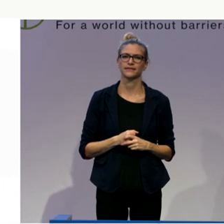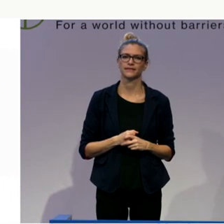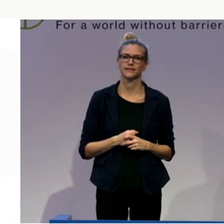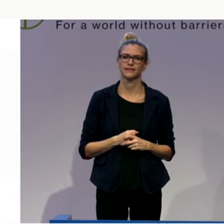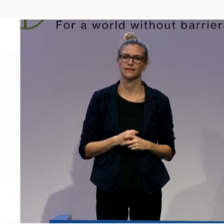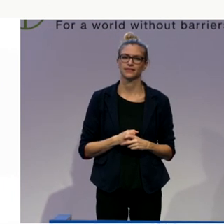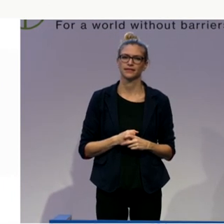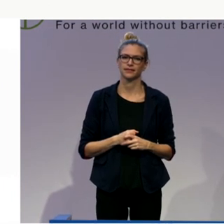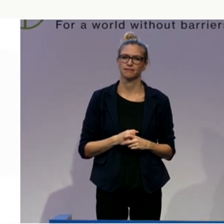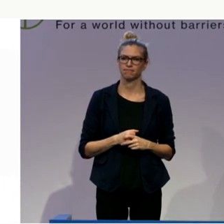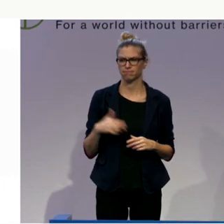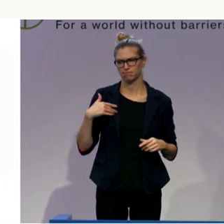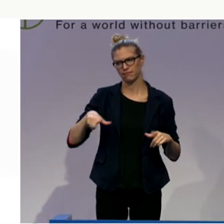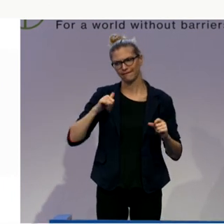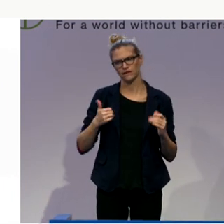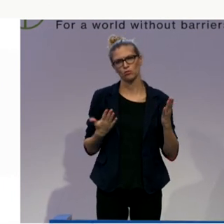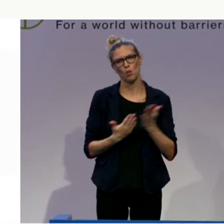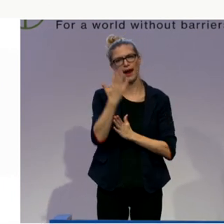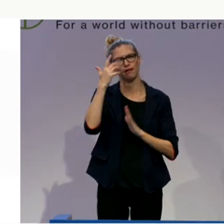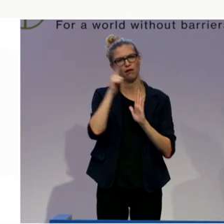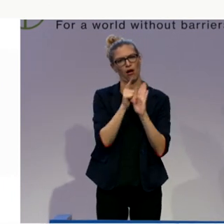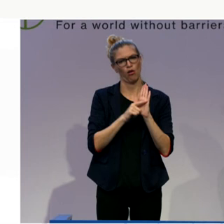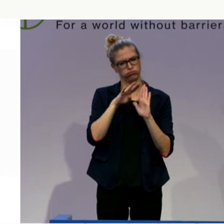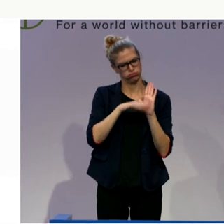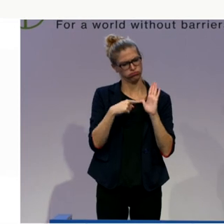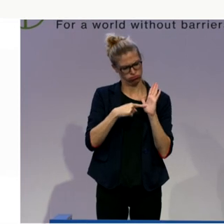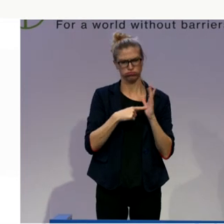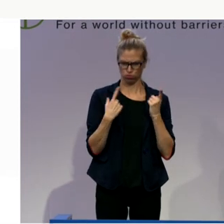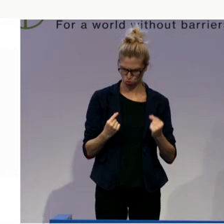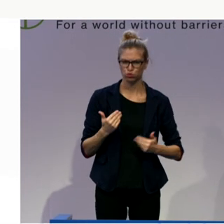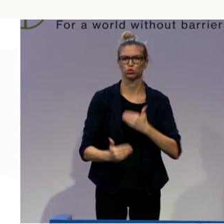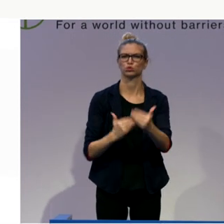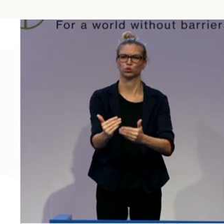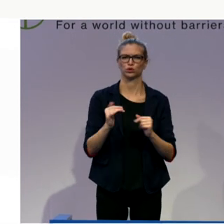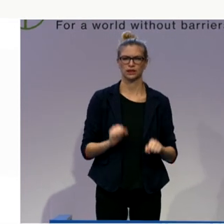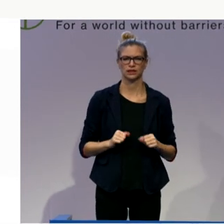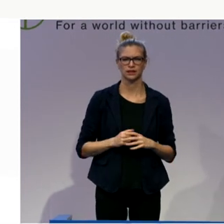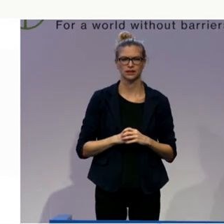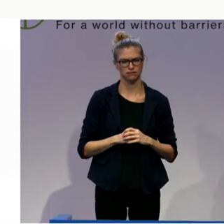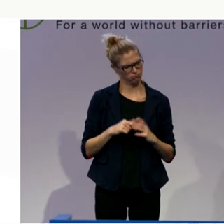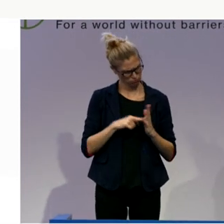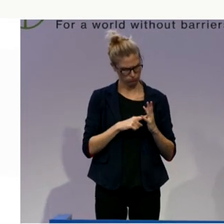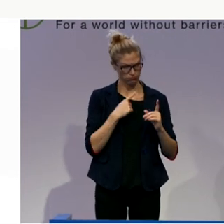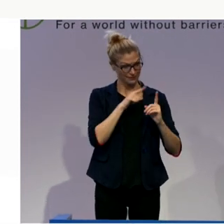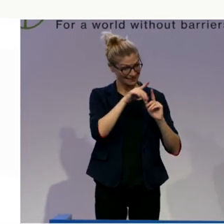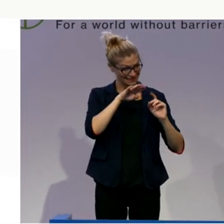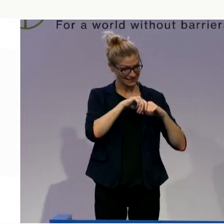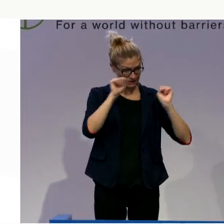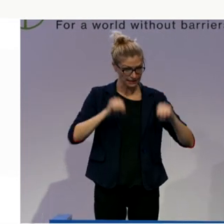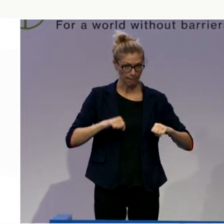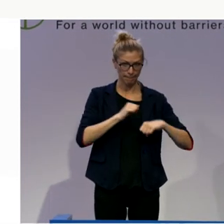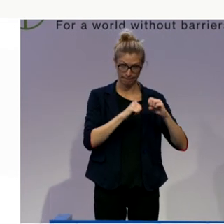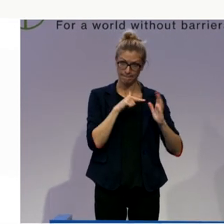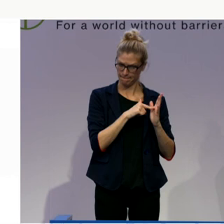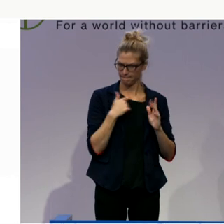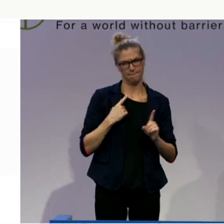to a concrete application of how you can implement such a system of personal assistance and